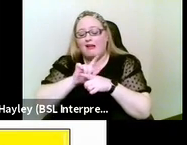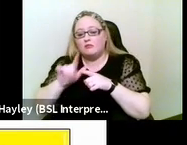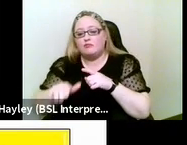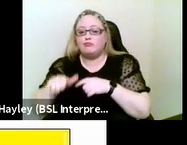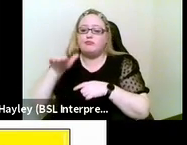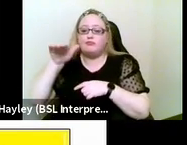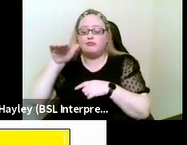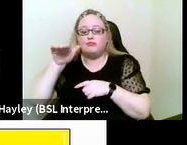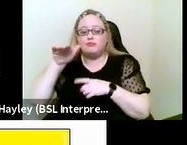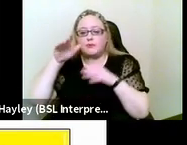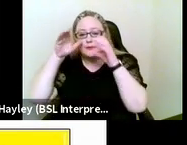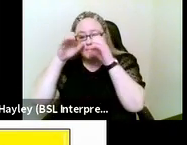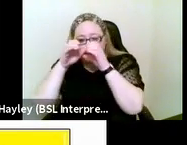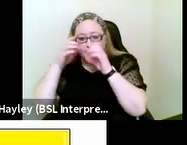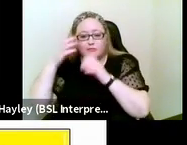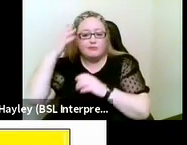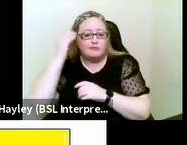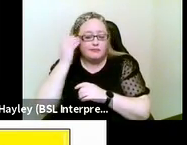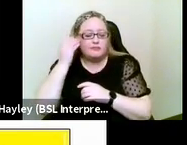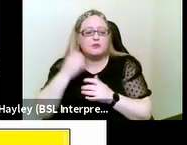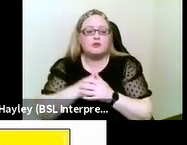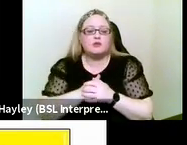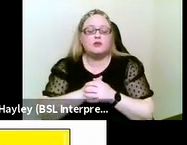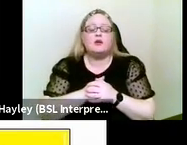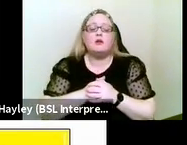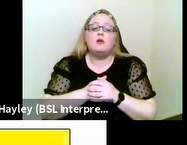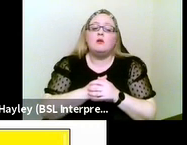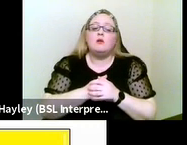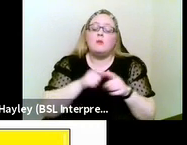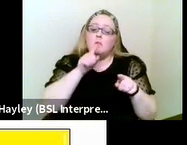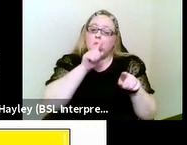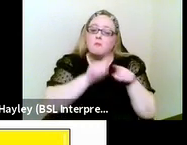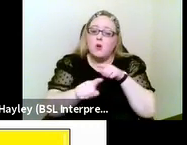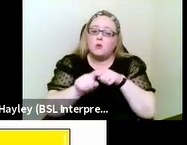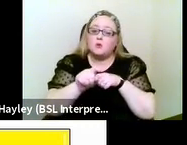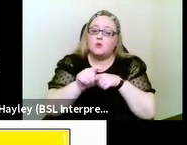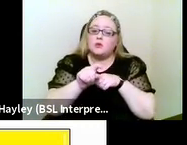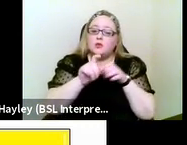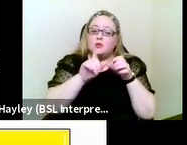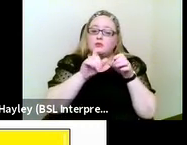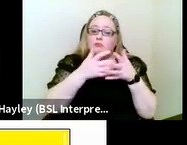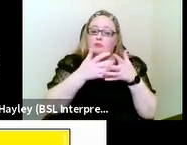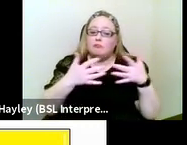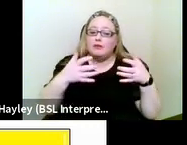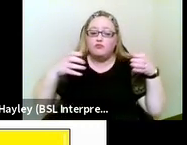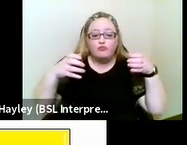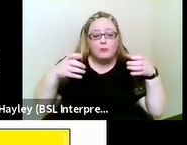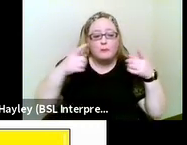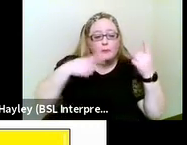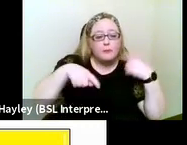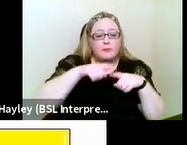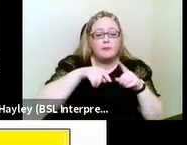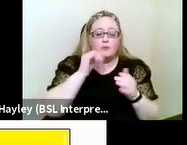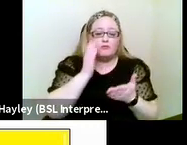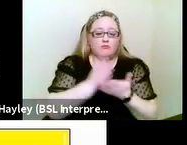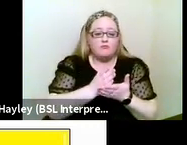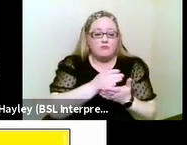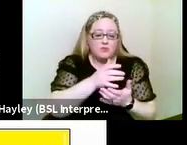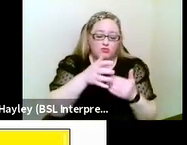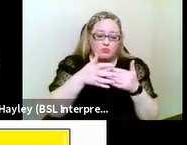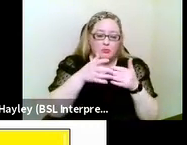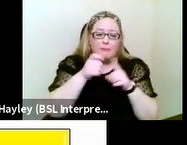Now, by far the biggest group of deafblind people is the group in this pink box, those that